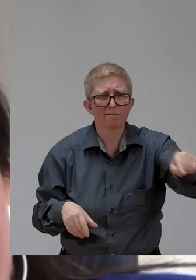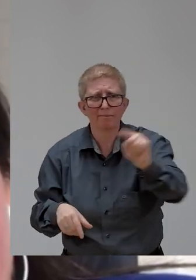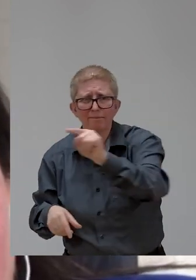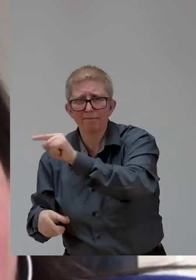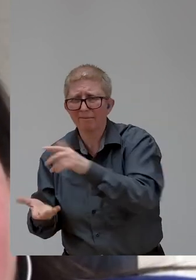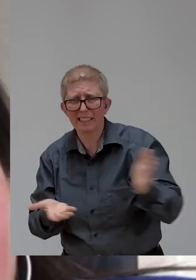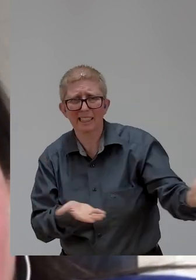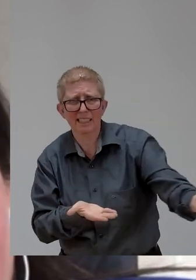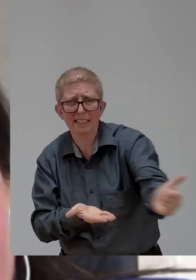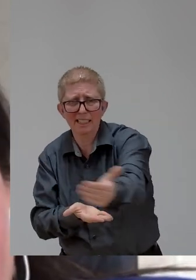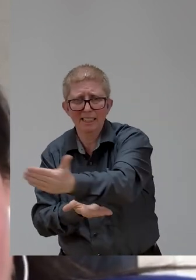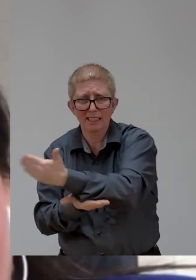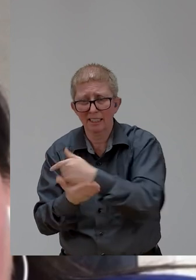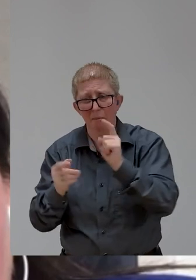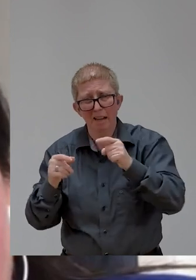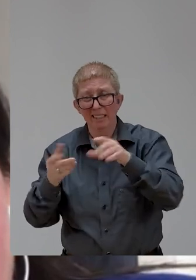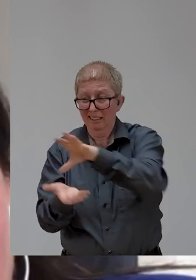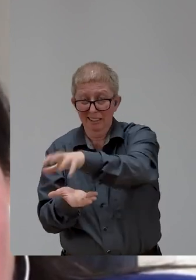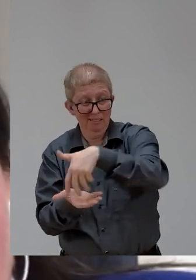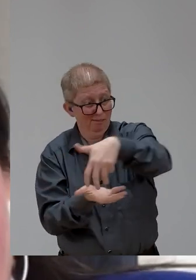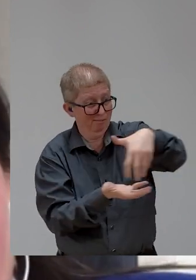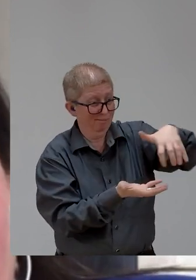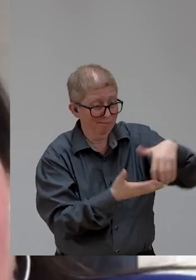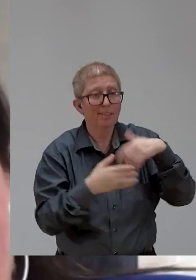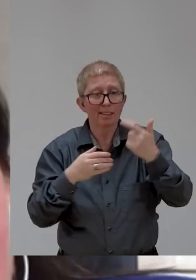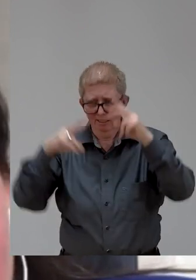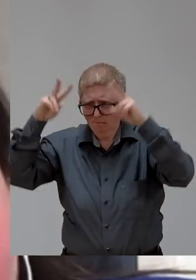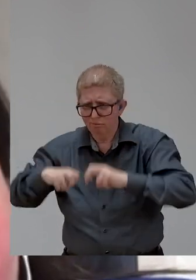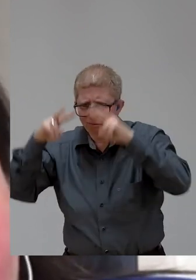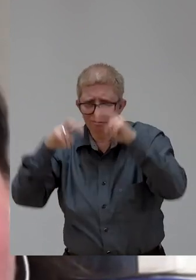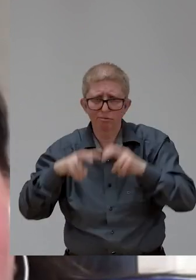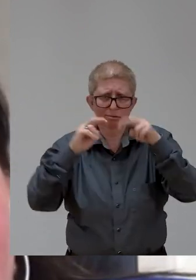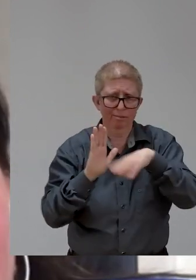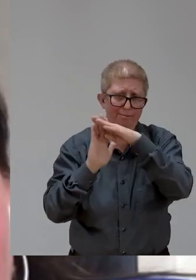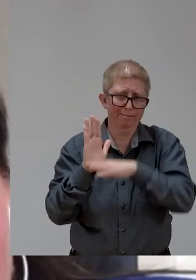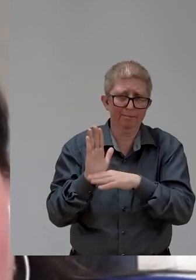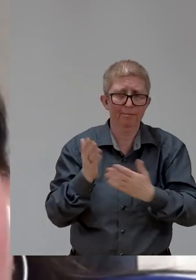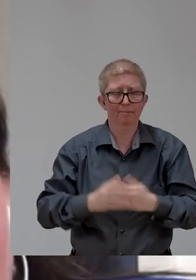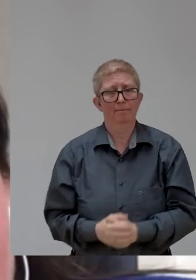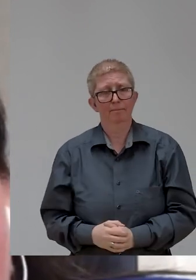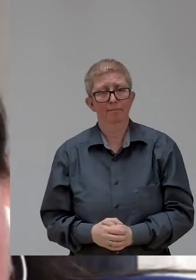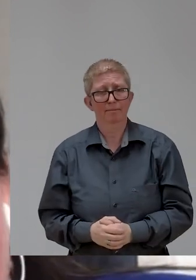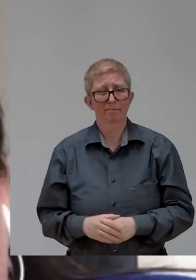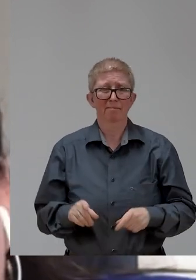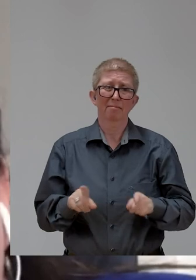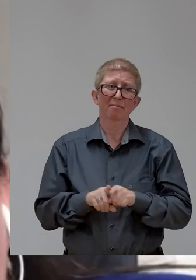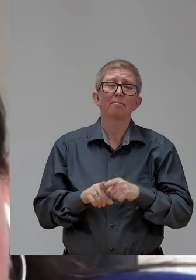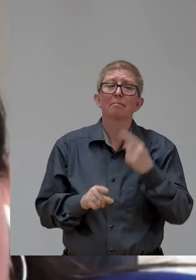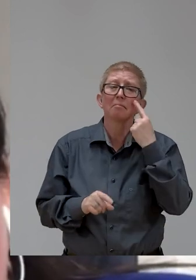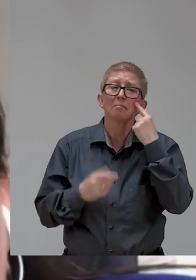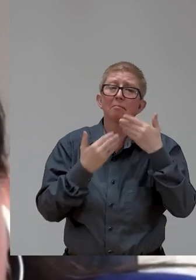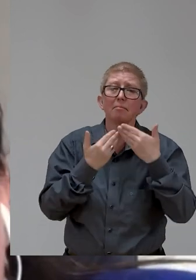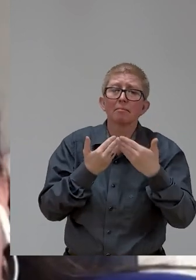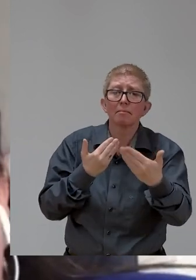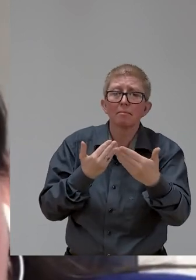think also the, the biggest challenge, um, in the implementation of the report will also be the twin track approach of looking at, um, the